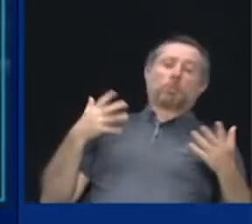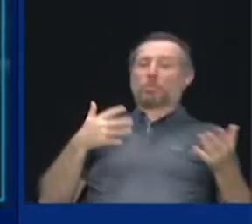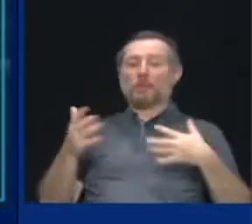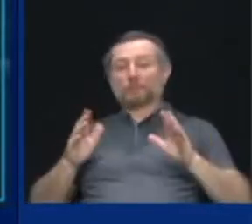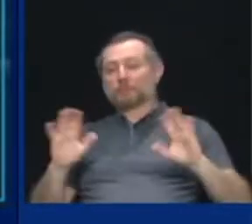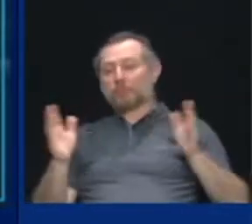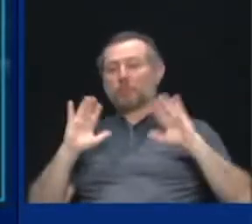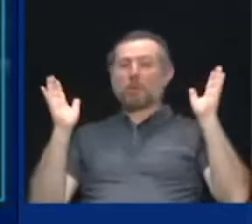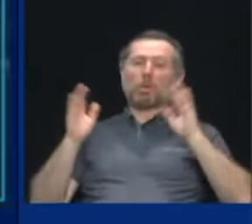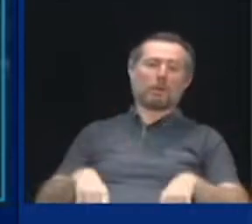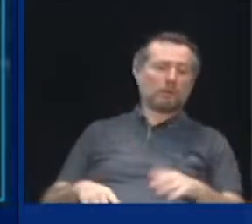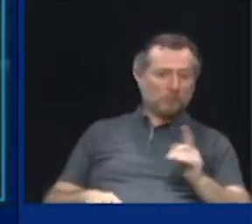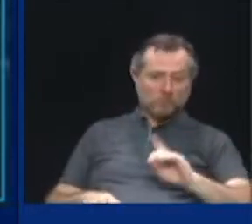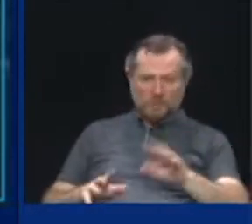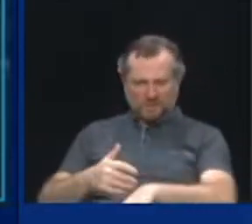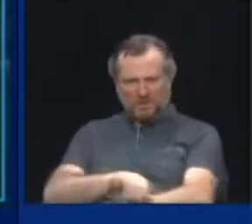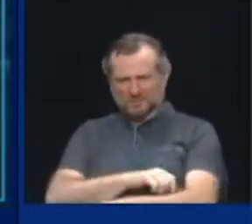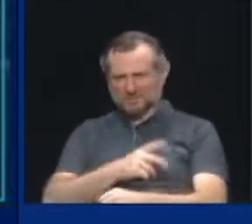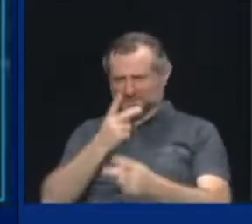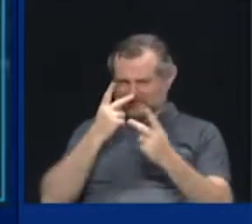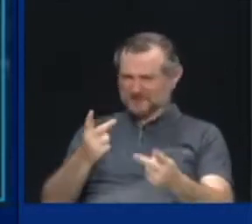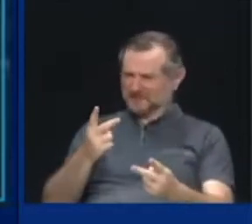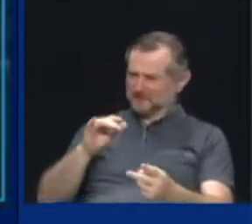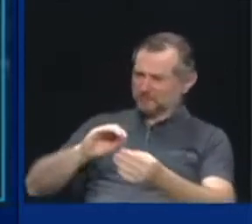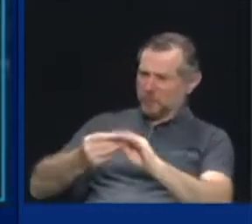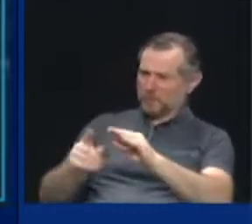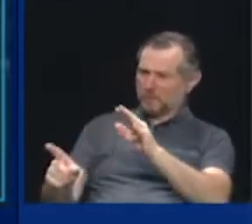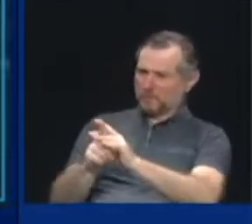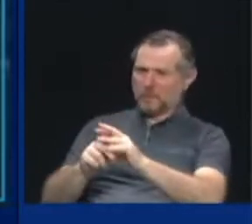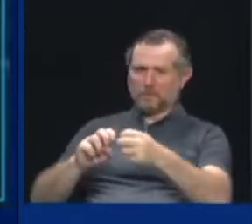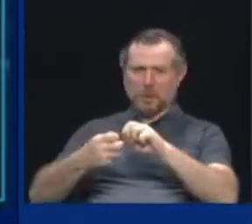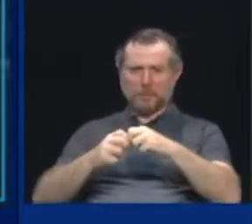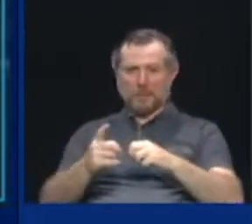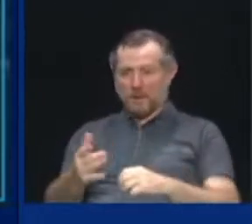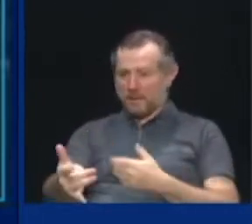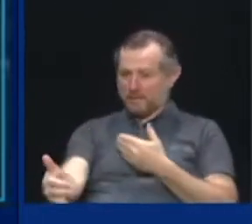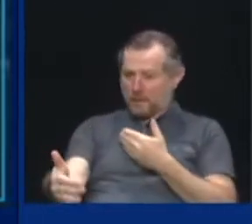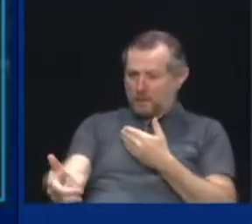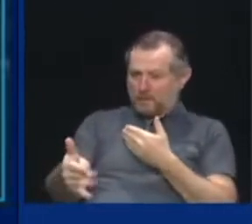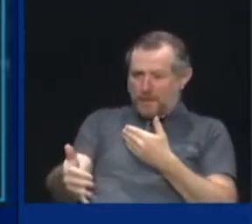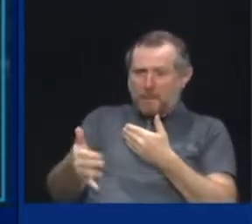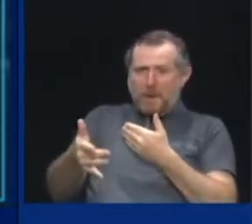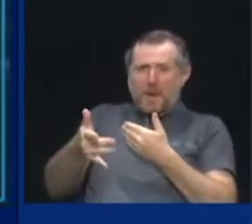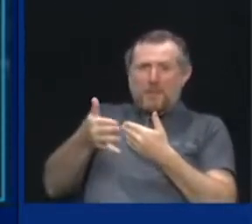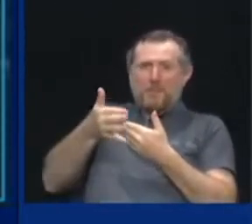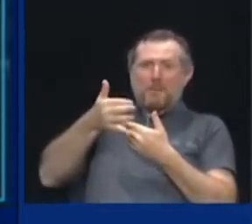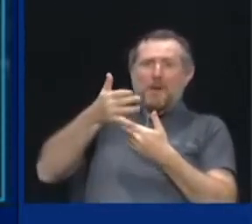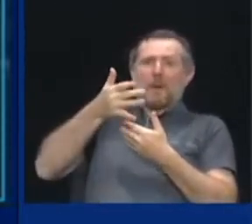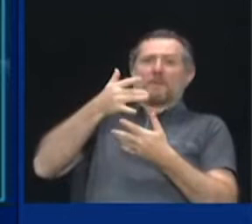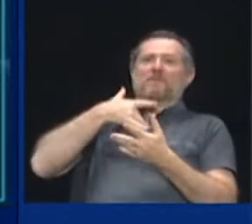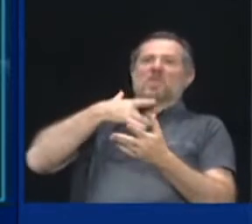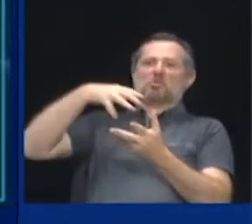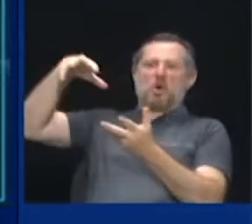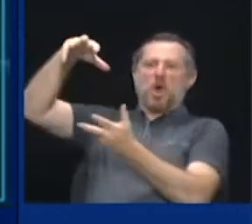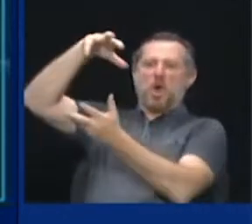We see the problem coming. We see the cloud on the horizon. We see where it's moving.